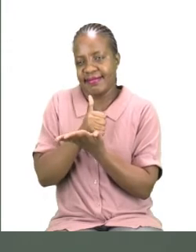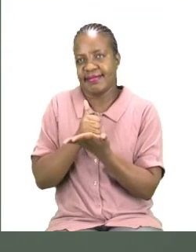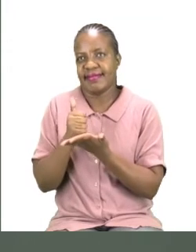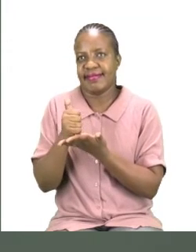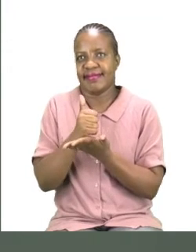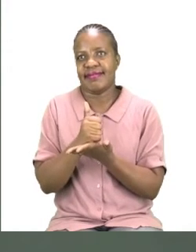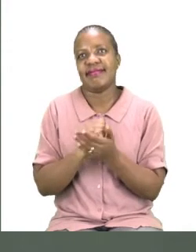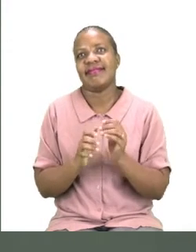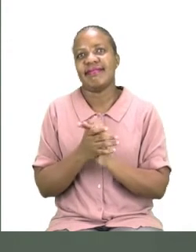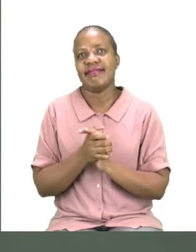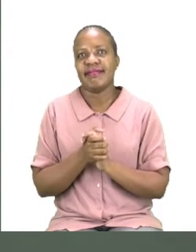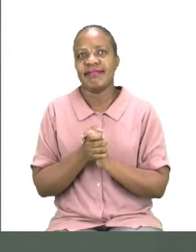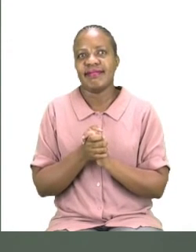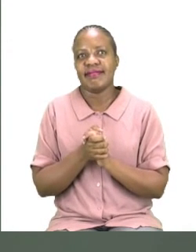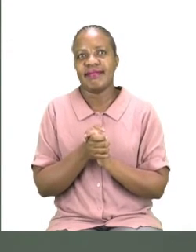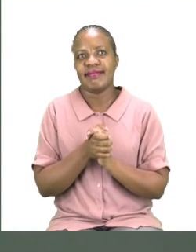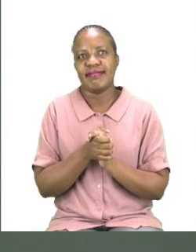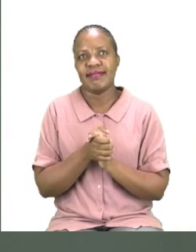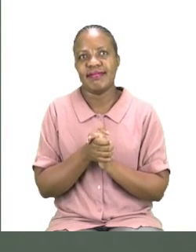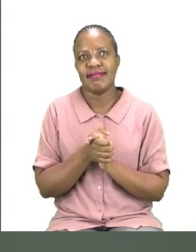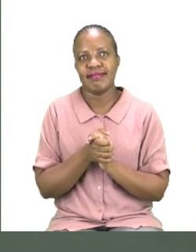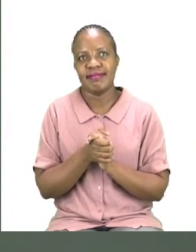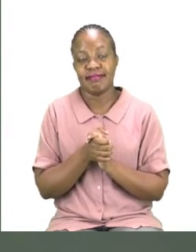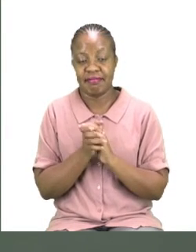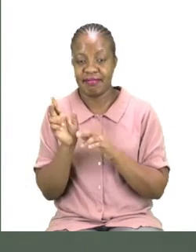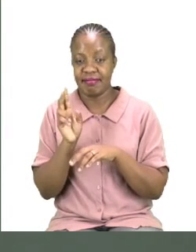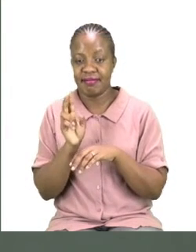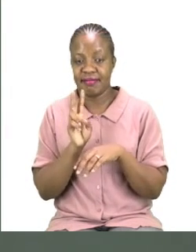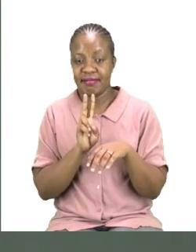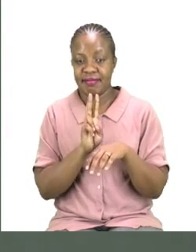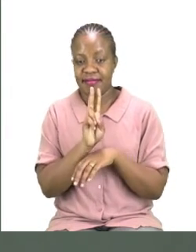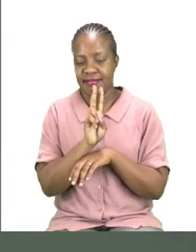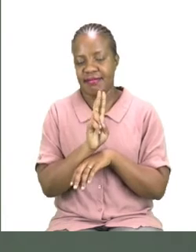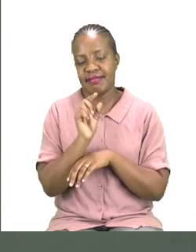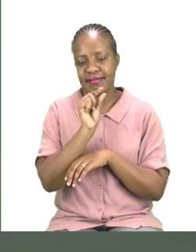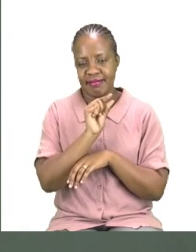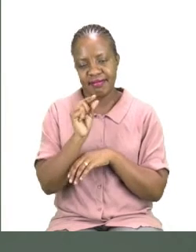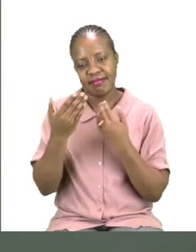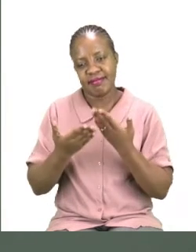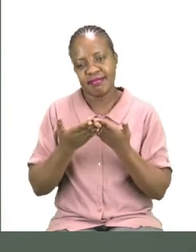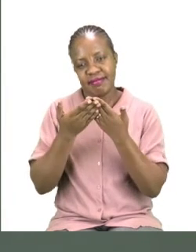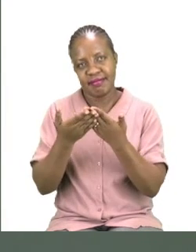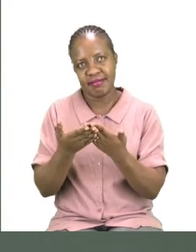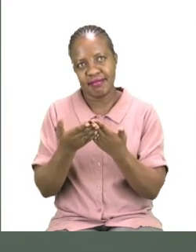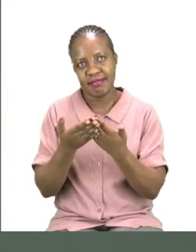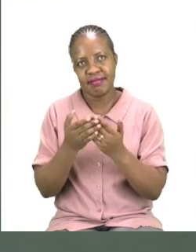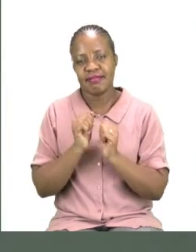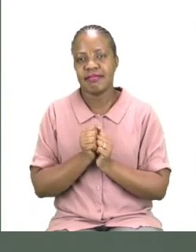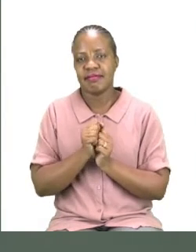is our word fire. The next word that I want to help you look for is the word pool.